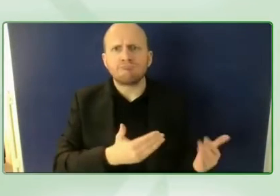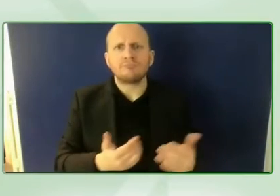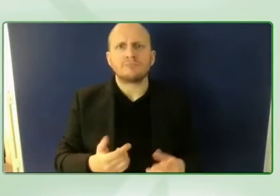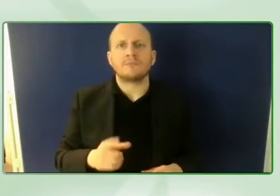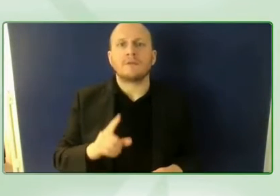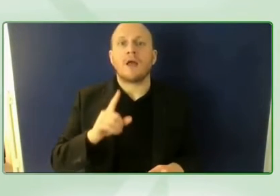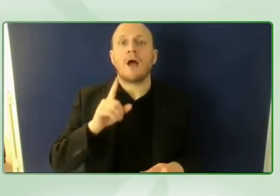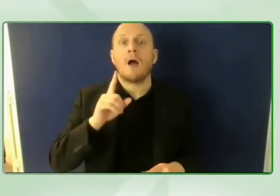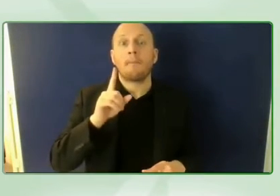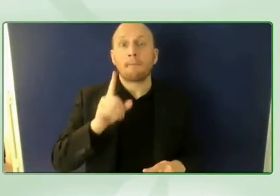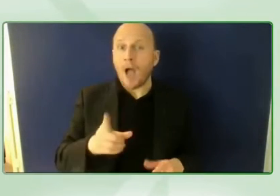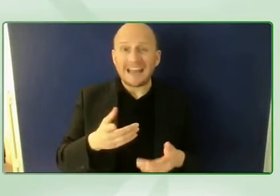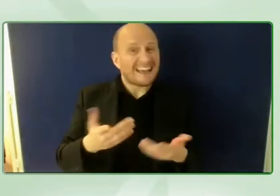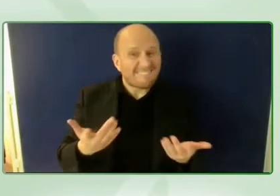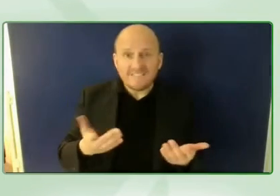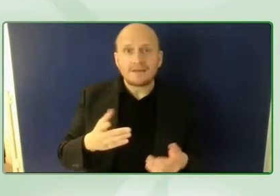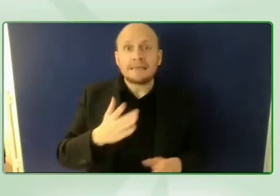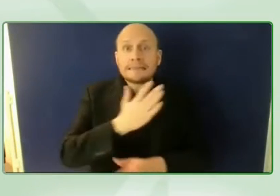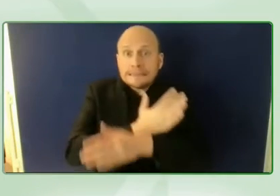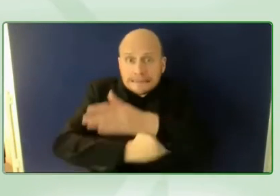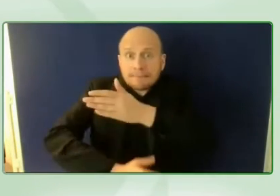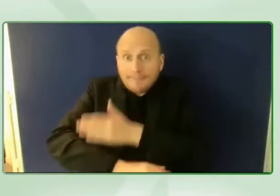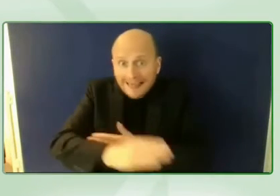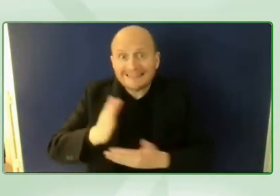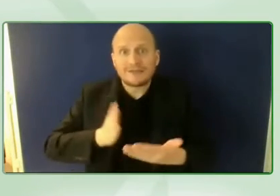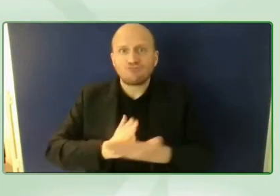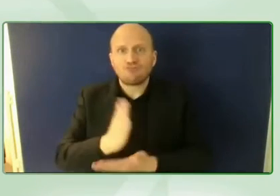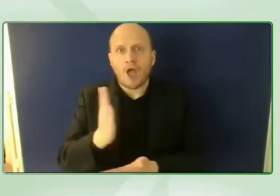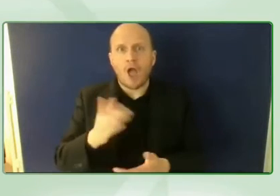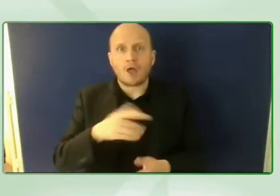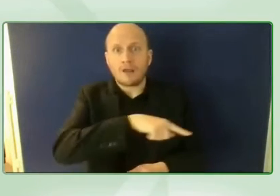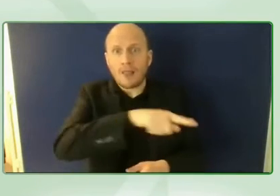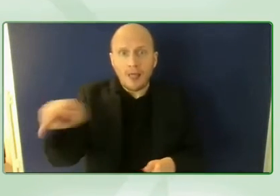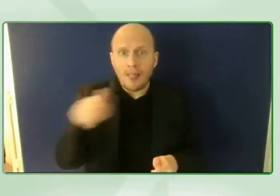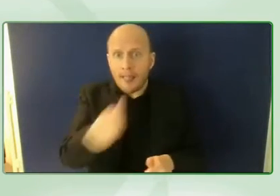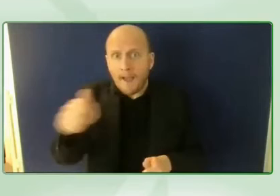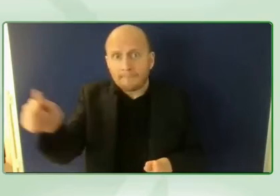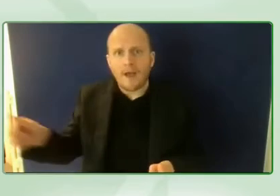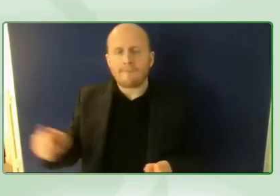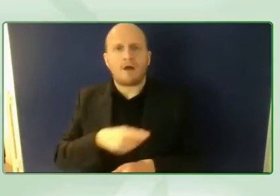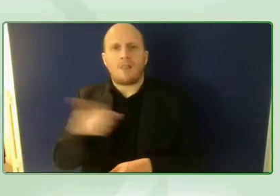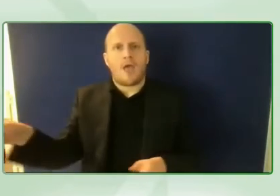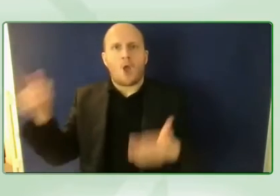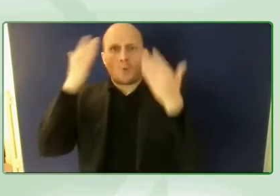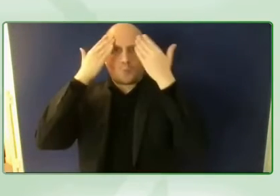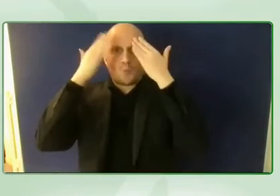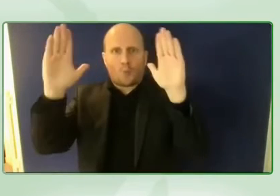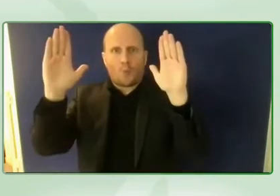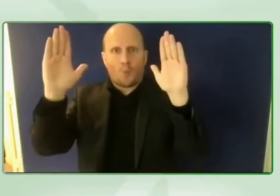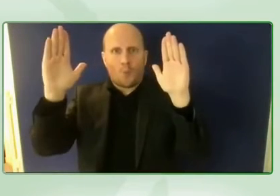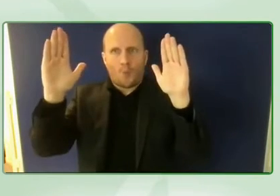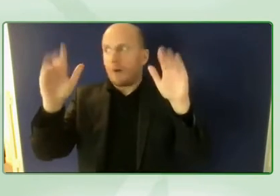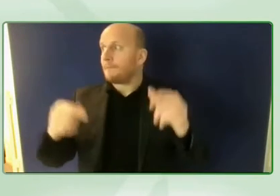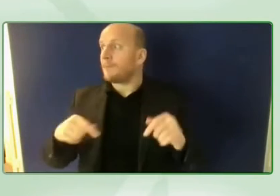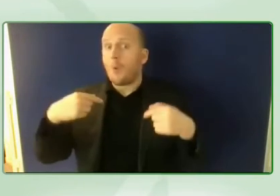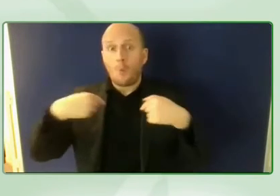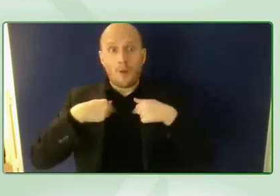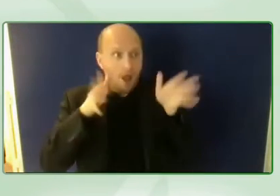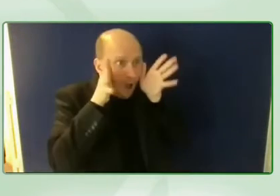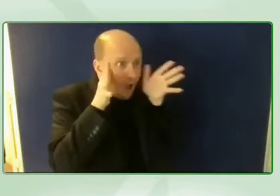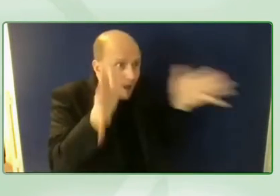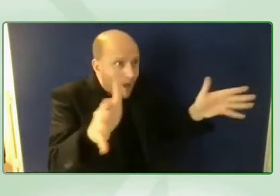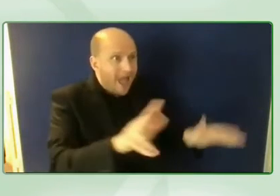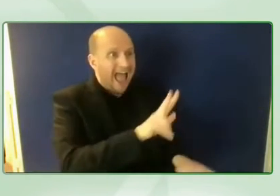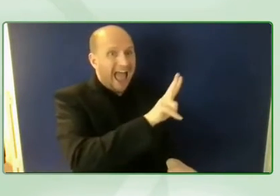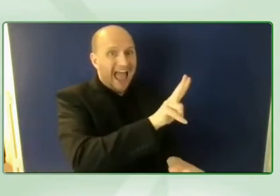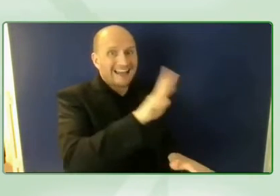and actually it's really important that we do this journey that we take the 15 along with us because if they're not backing us then it's not going to